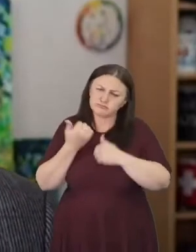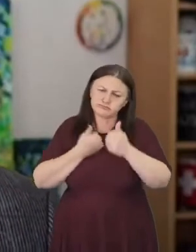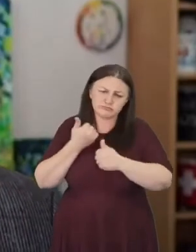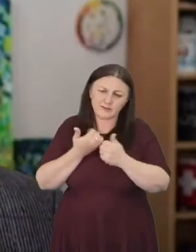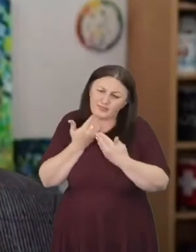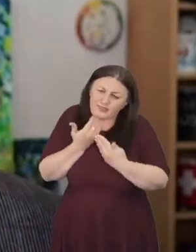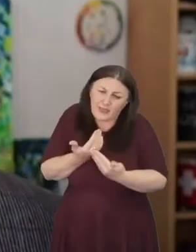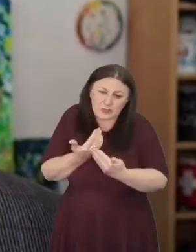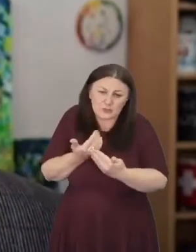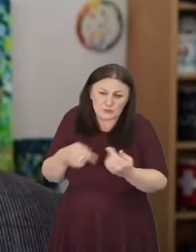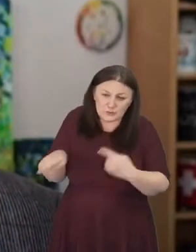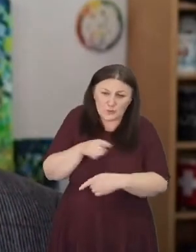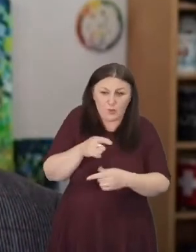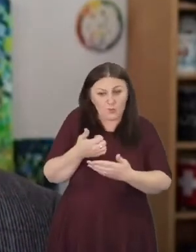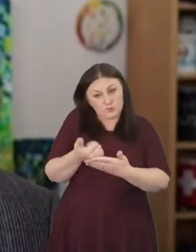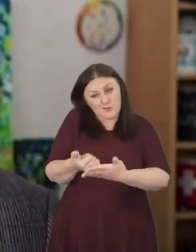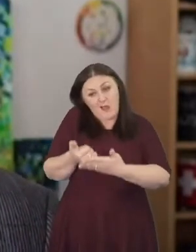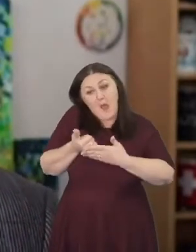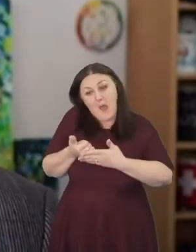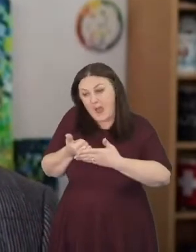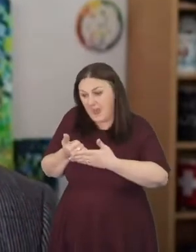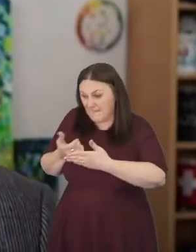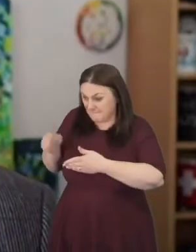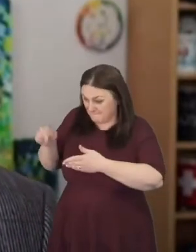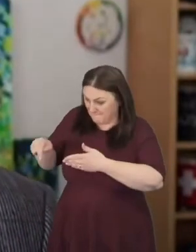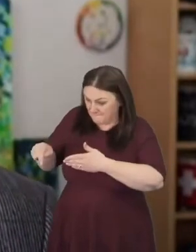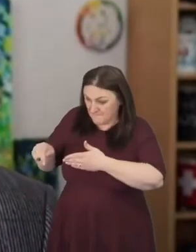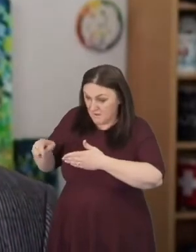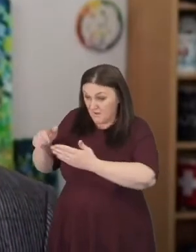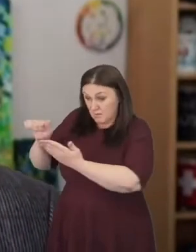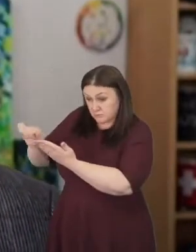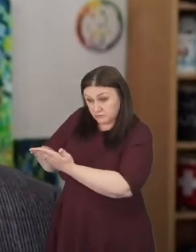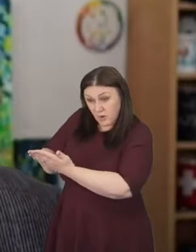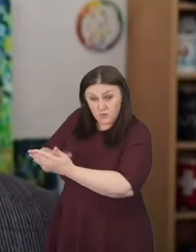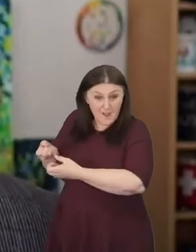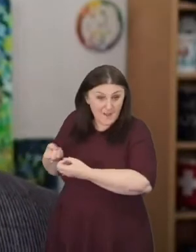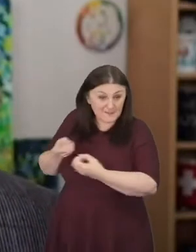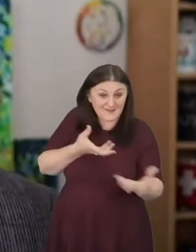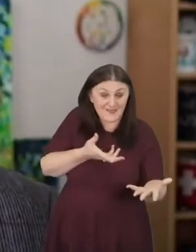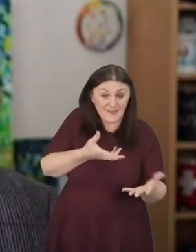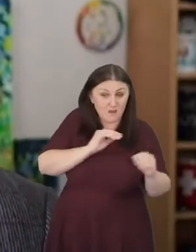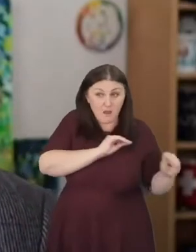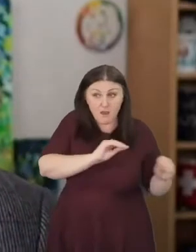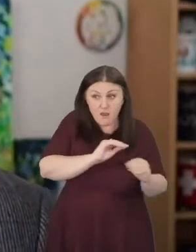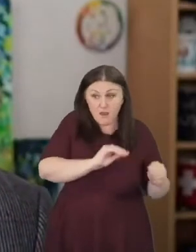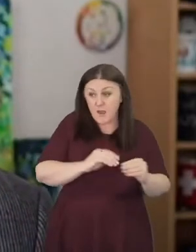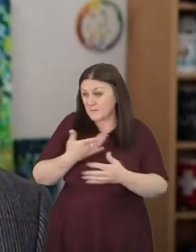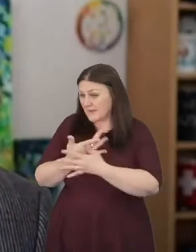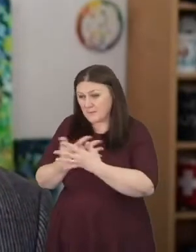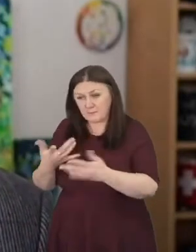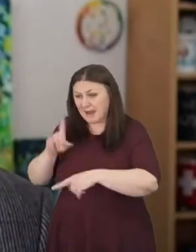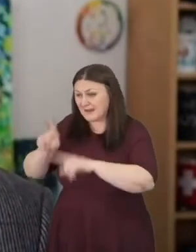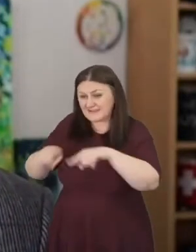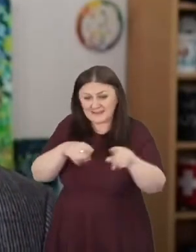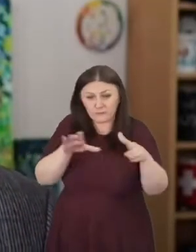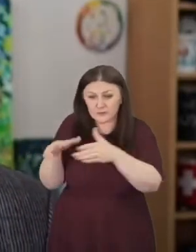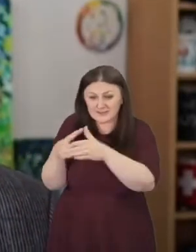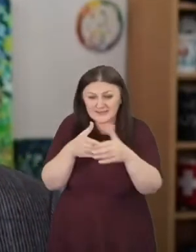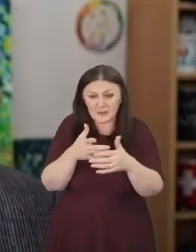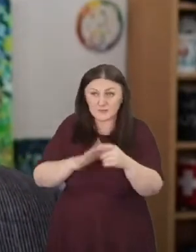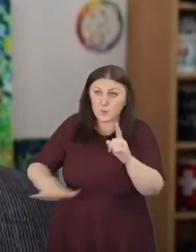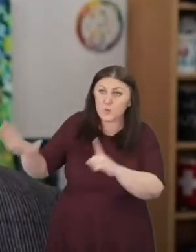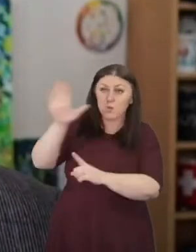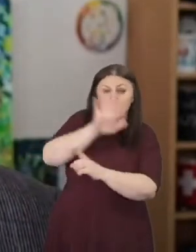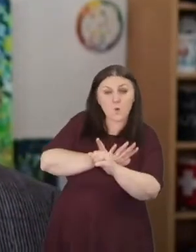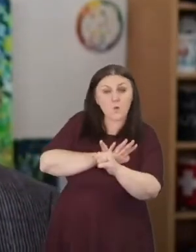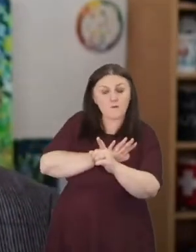with the delivery of this program involving many teams and many people across the country. I am